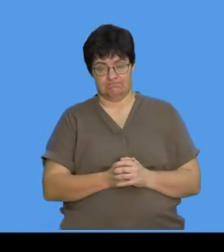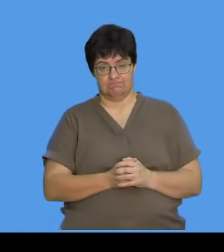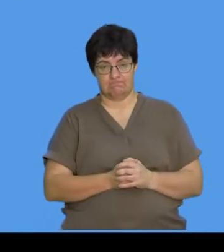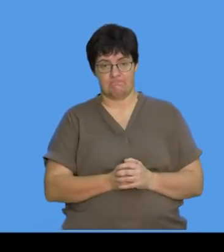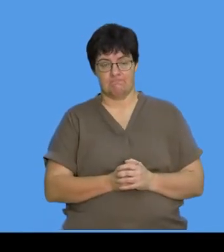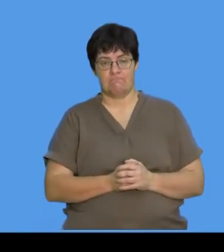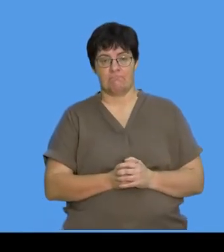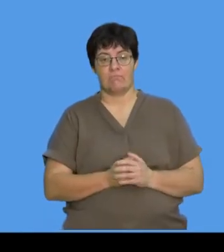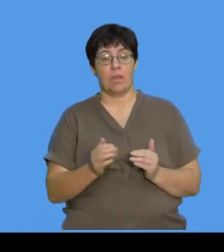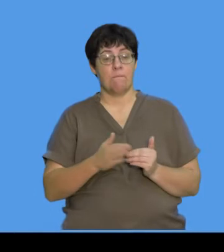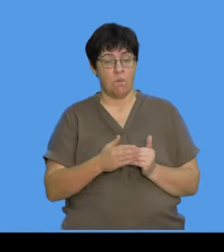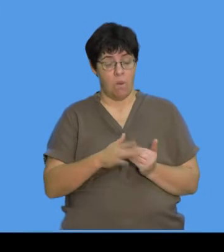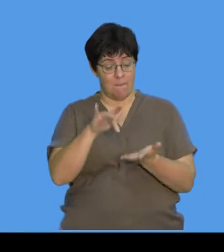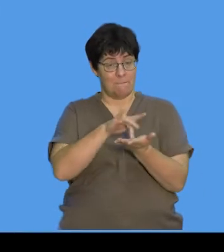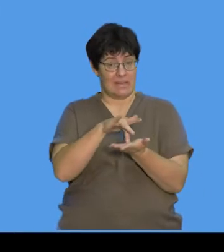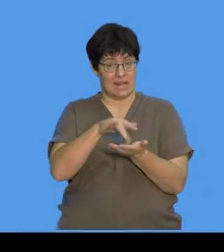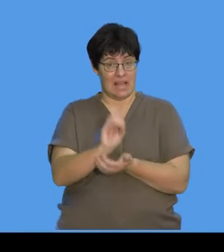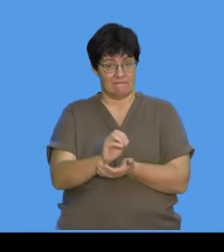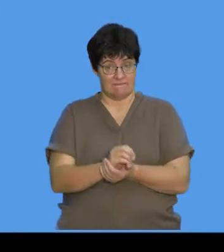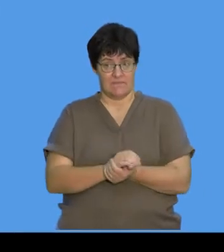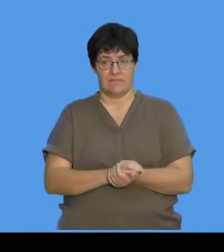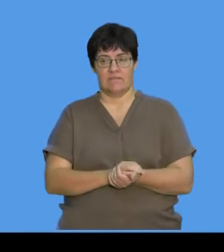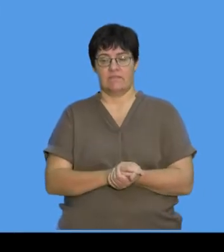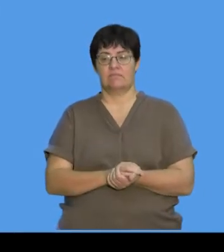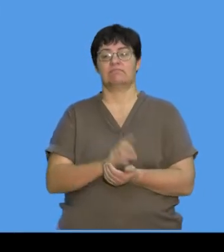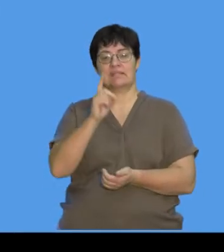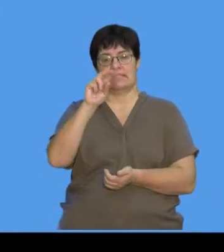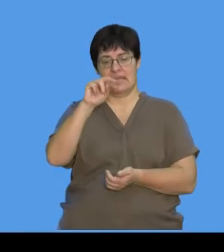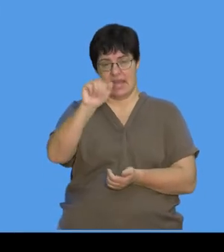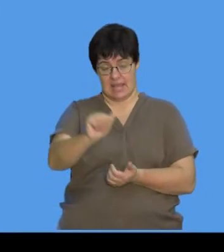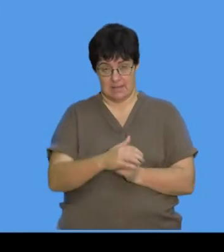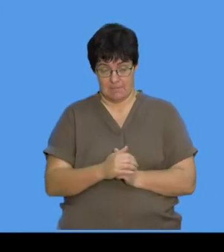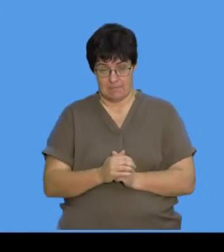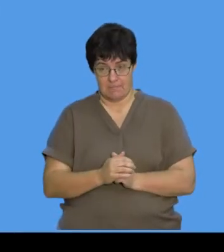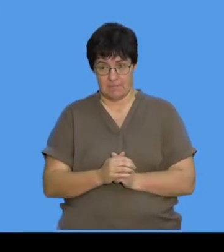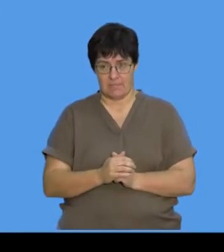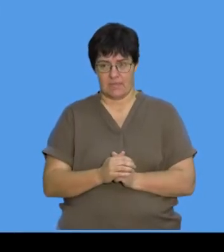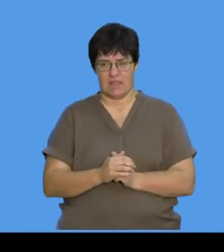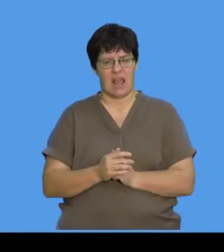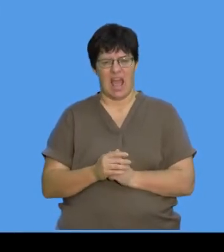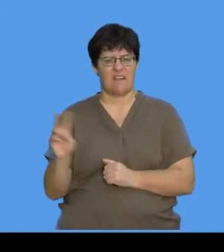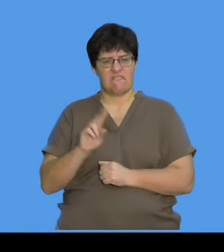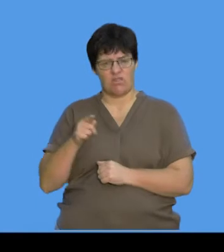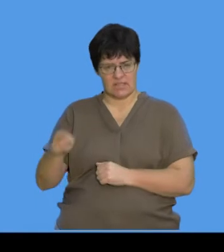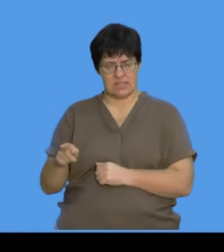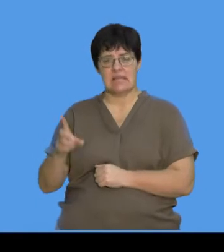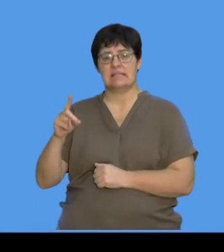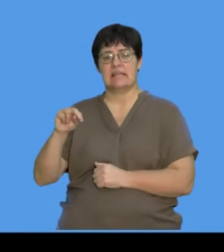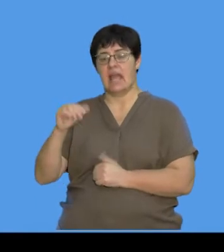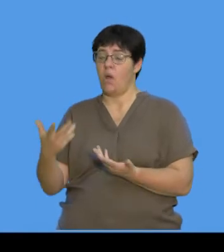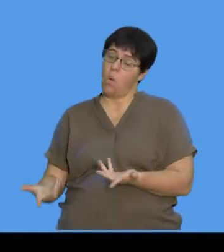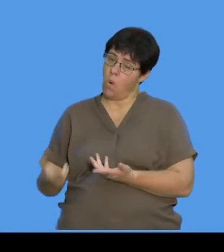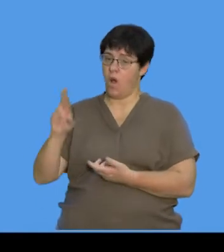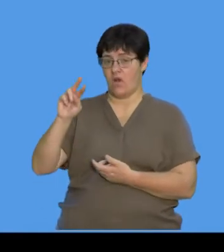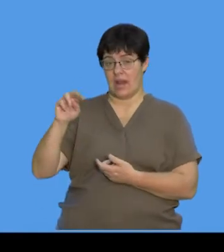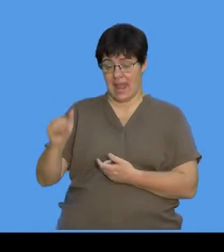else? Very important in the middle, the cell, we have the DNA. Unlike a virus, which is DNA